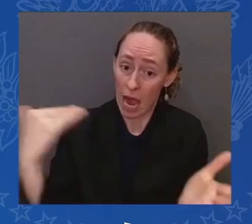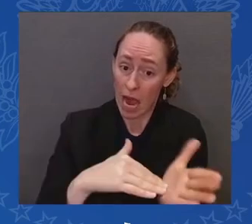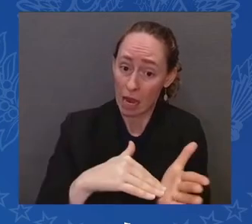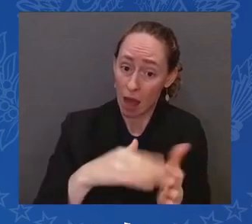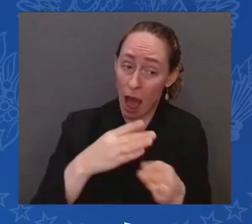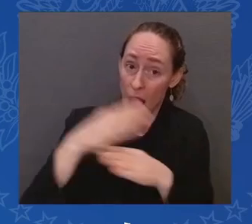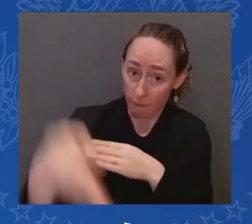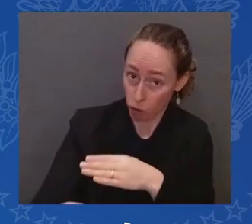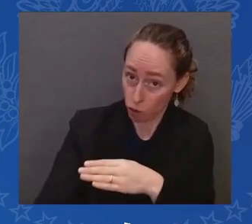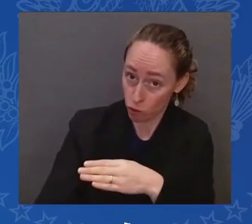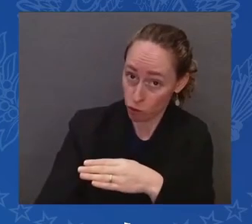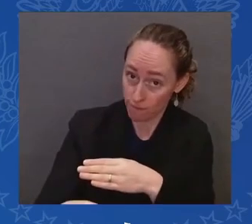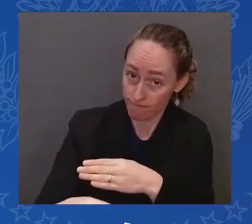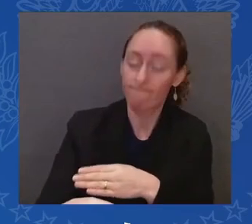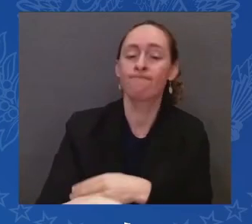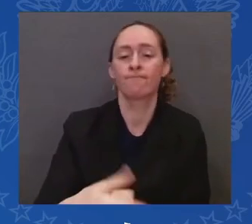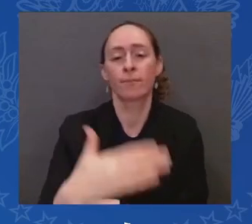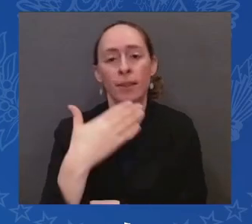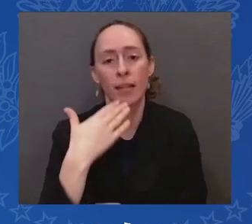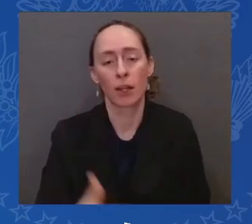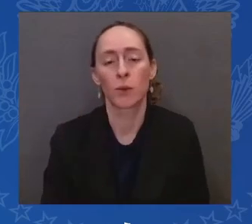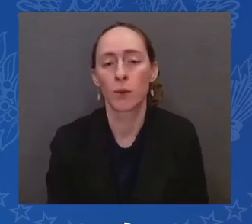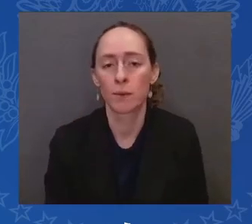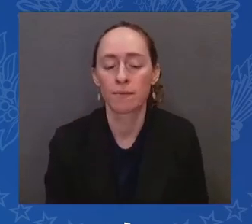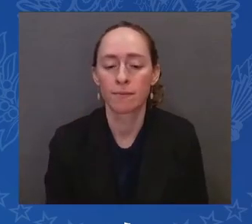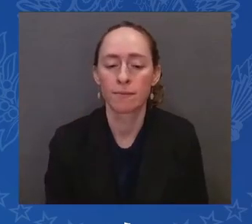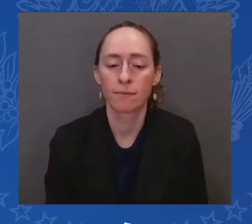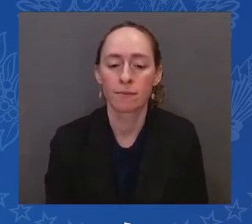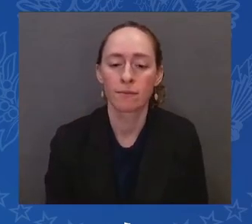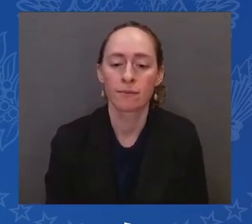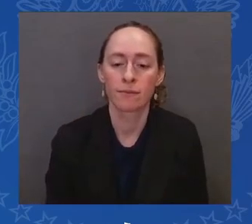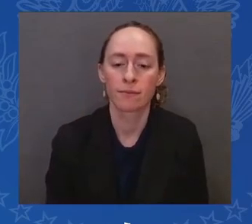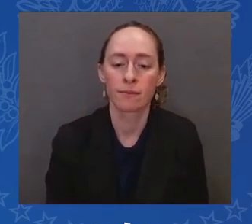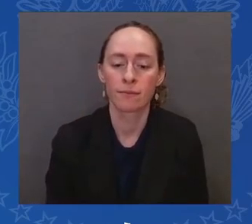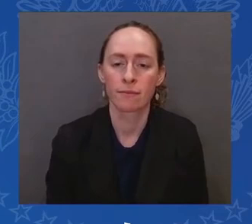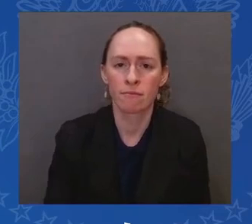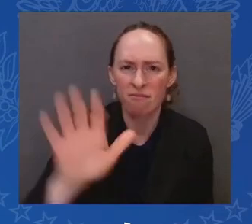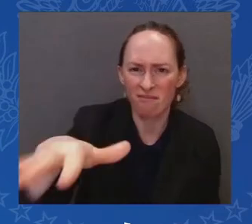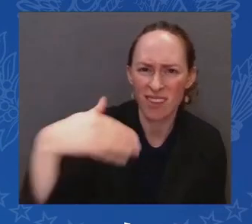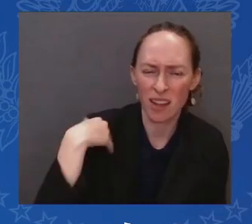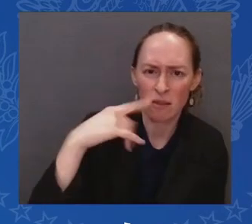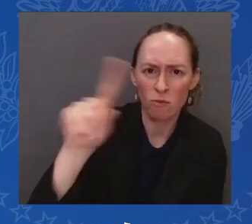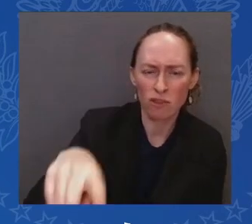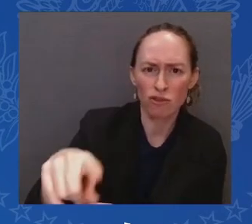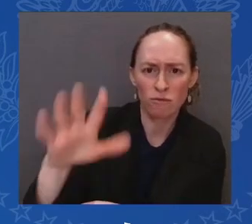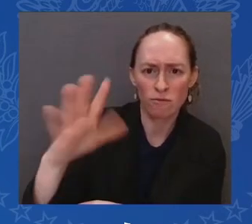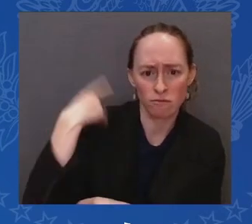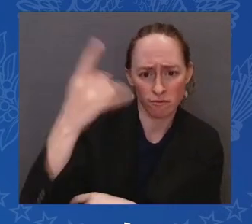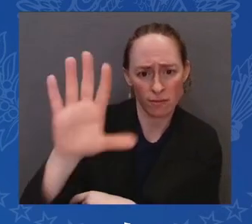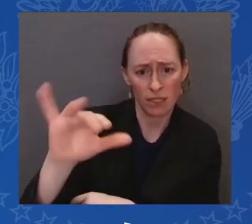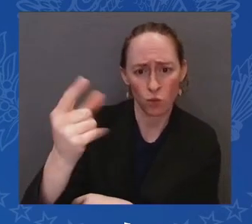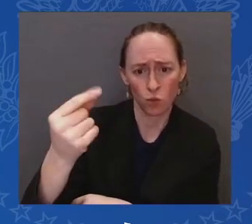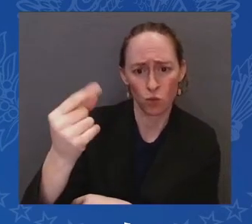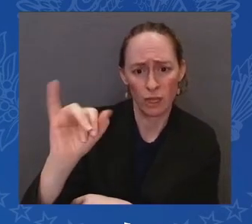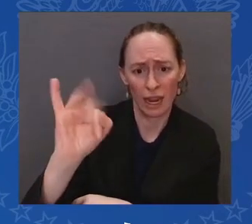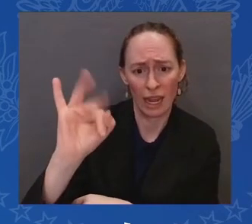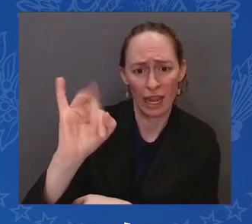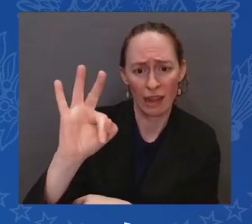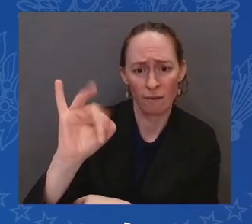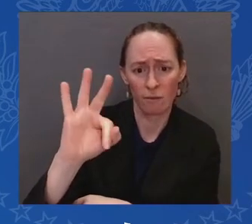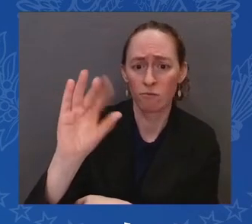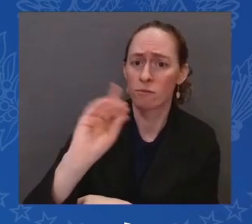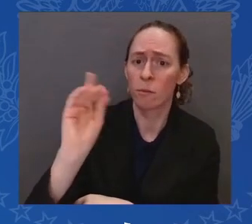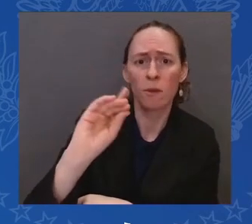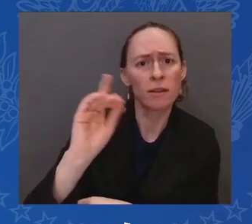President, given the current impact, would you be okay with Democrats willing to put more on border policy to get this current package